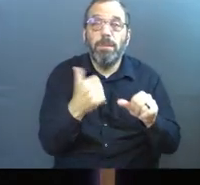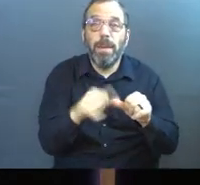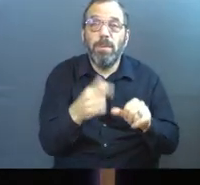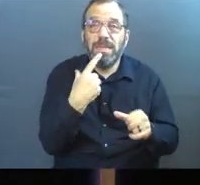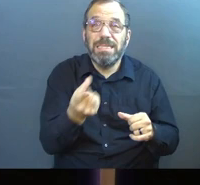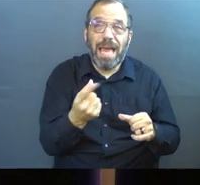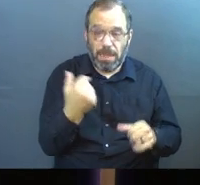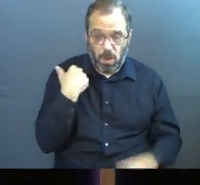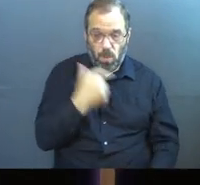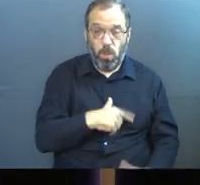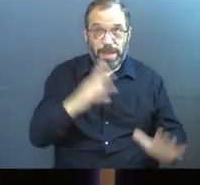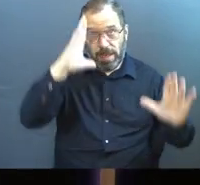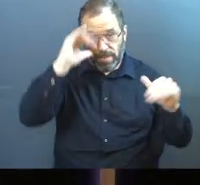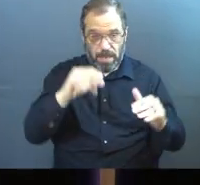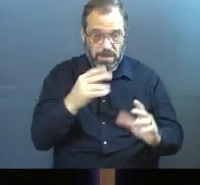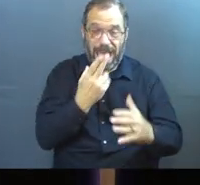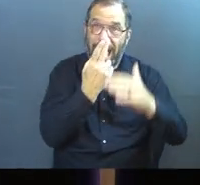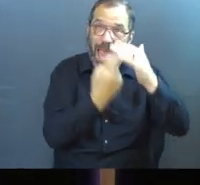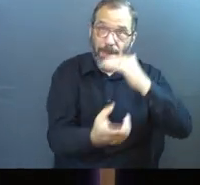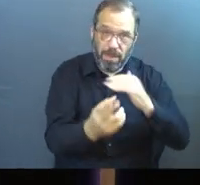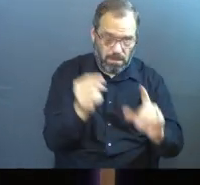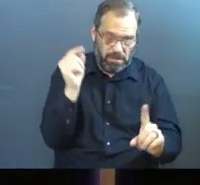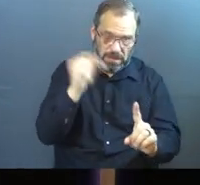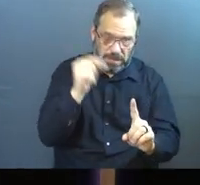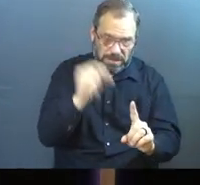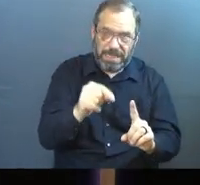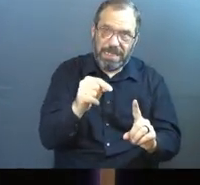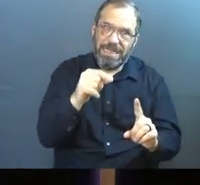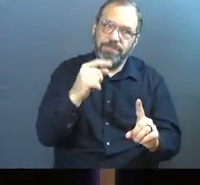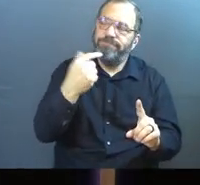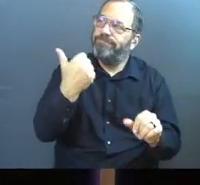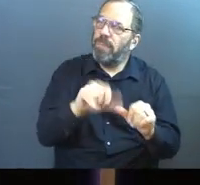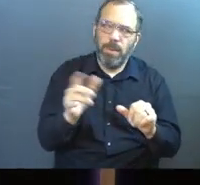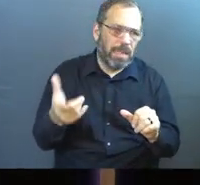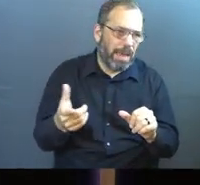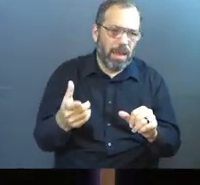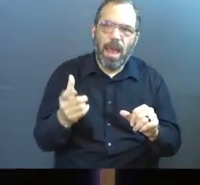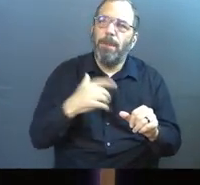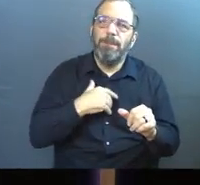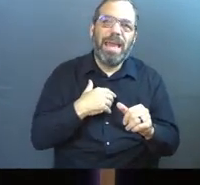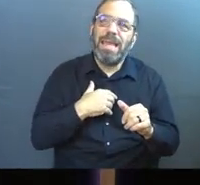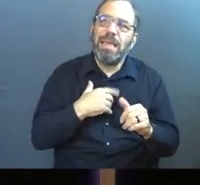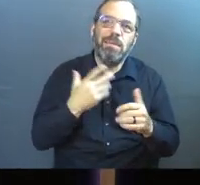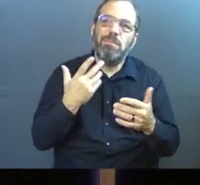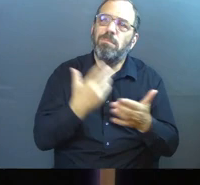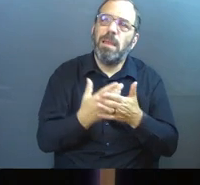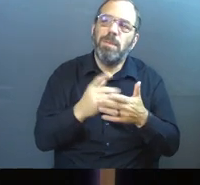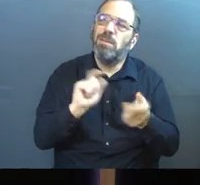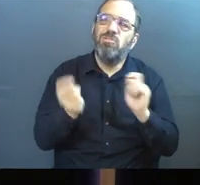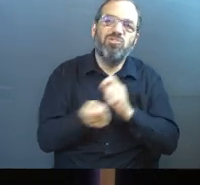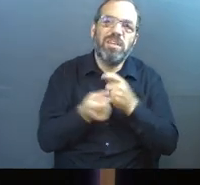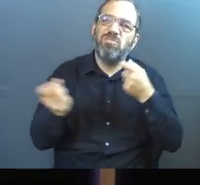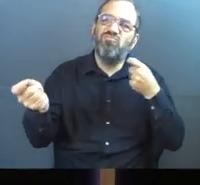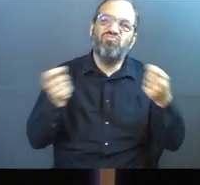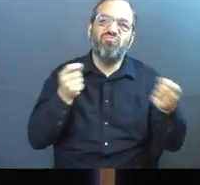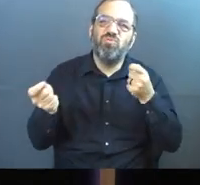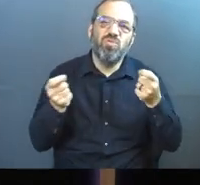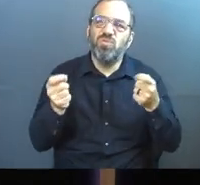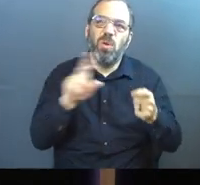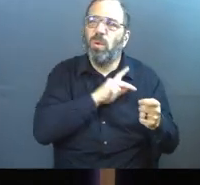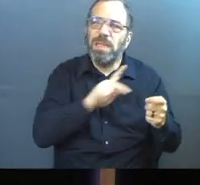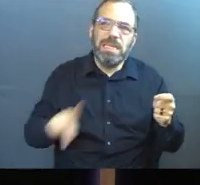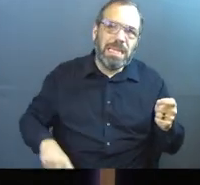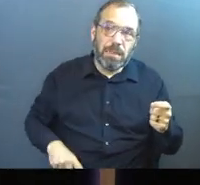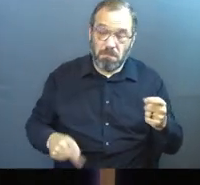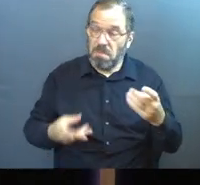week is that we expect Habakkuk actually had some things in mind, like maybe a subtle little regime change. Maybe that